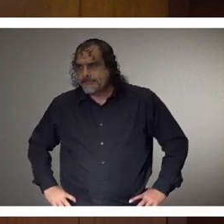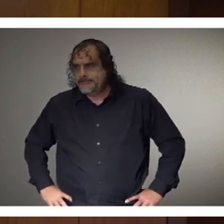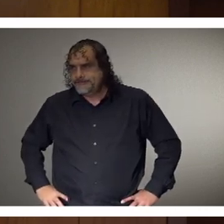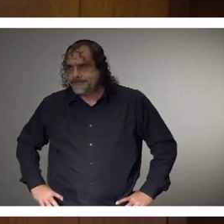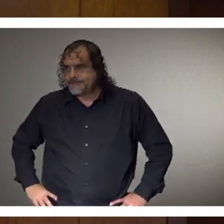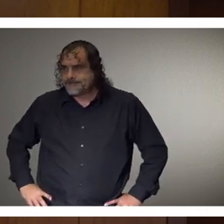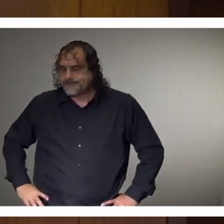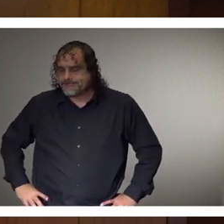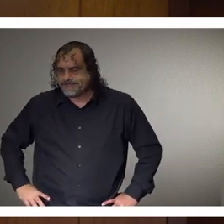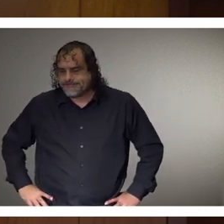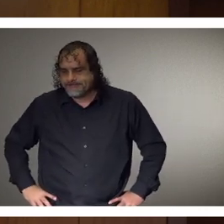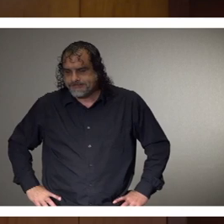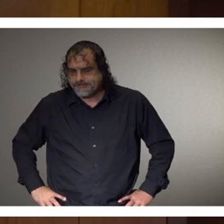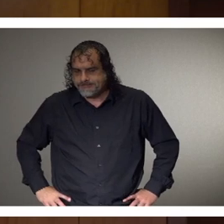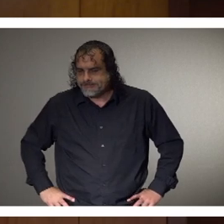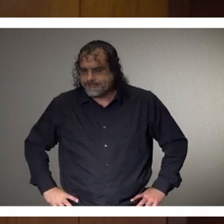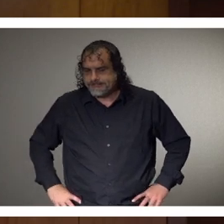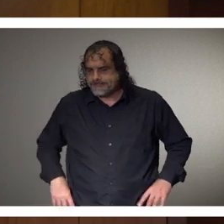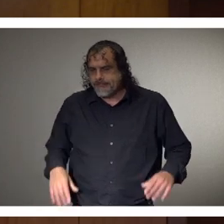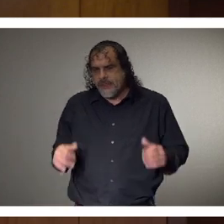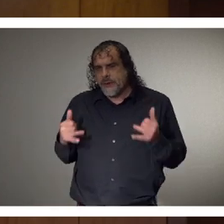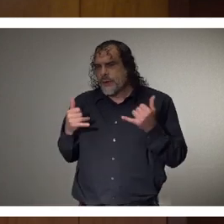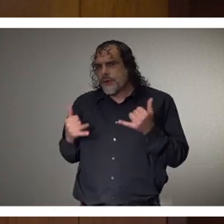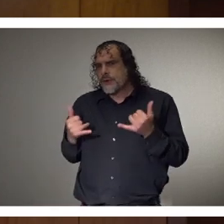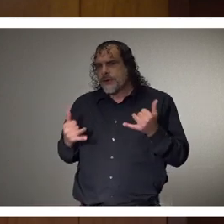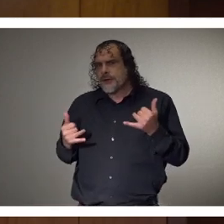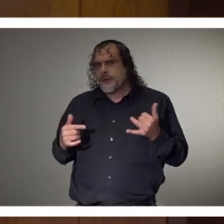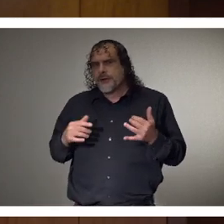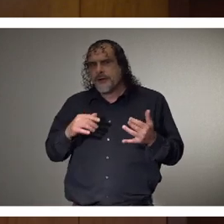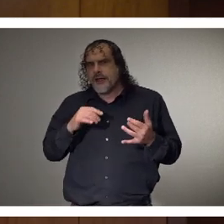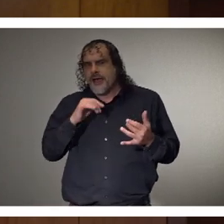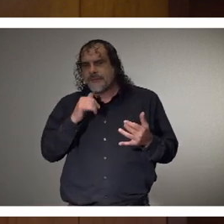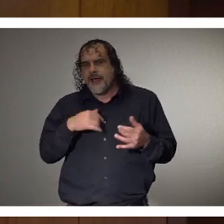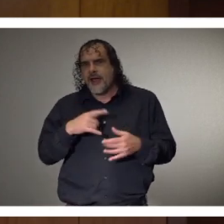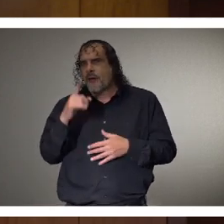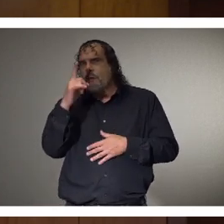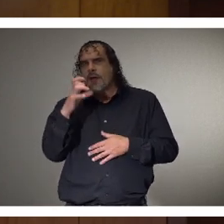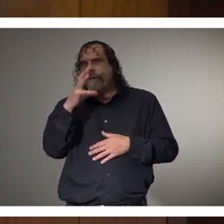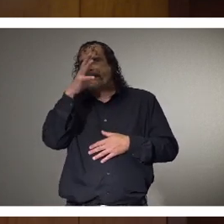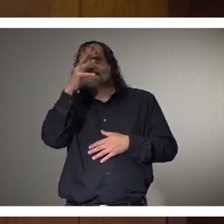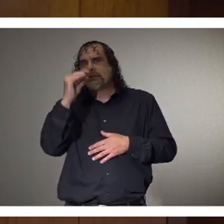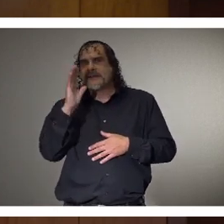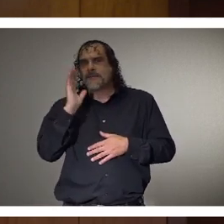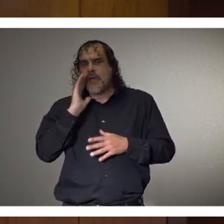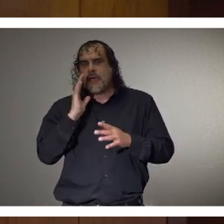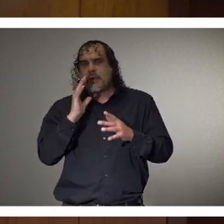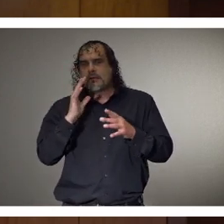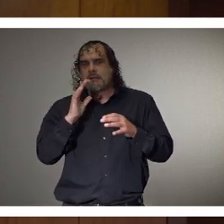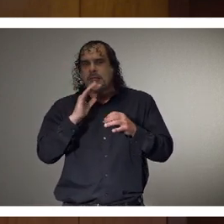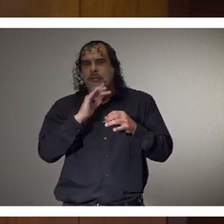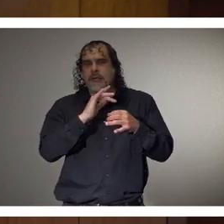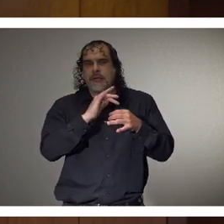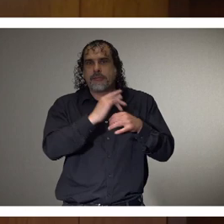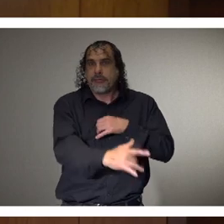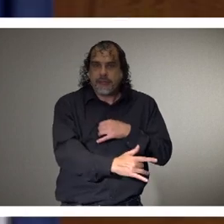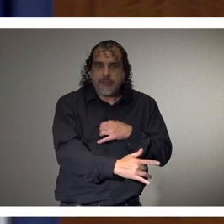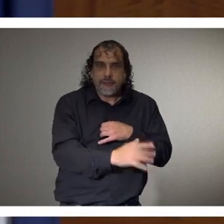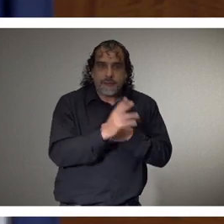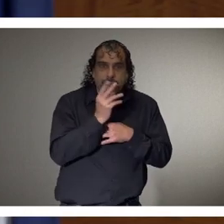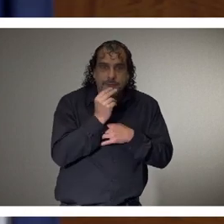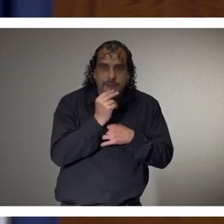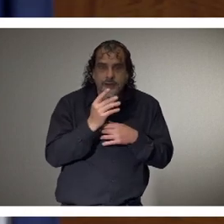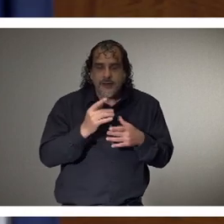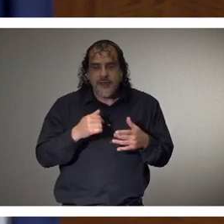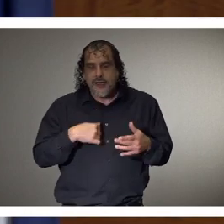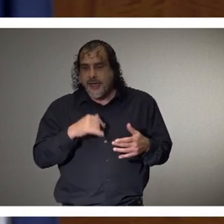I don't think we're at a point where we could say we're 150 beds away. In fact, we're not at a point where we could say we're going to be